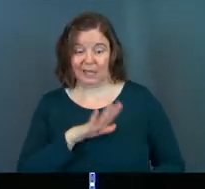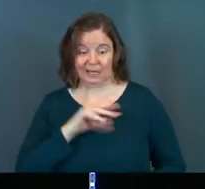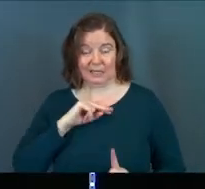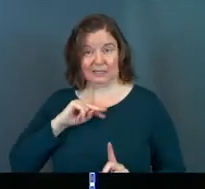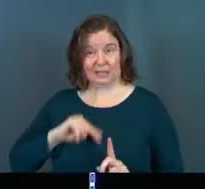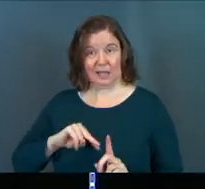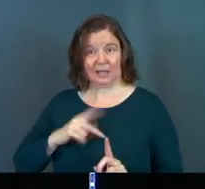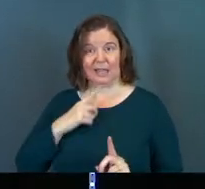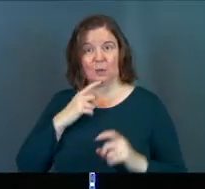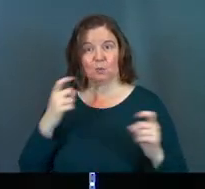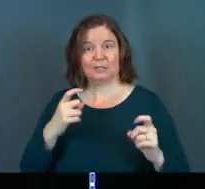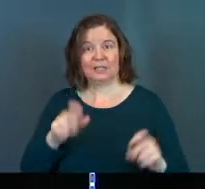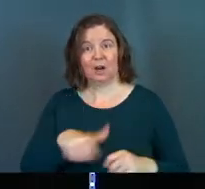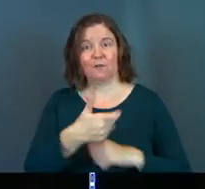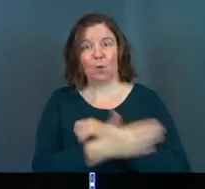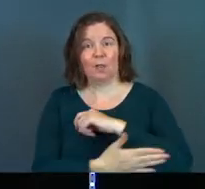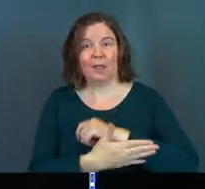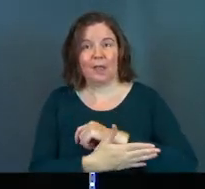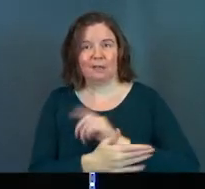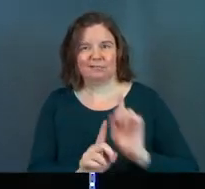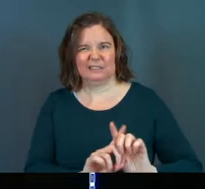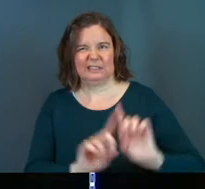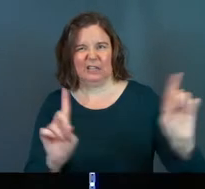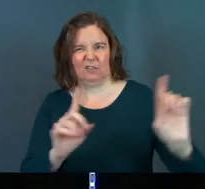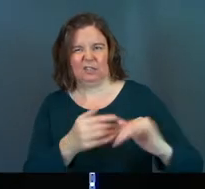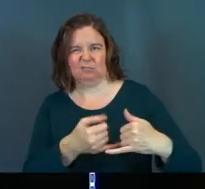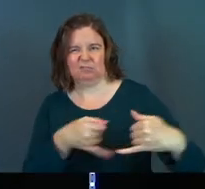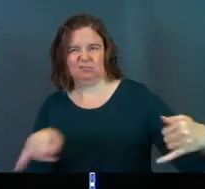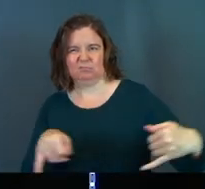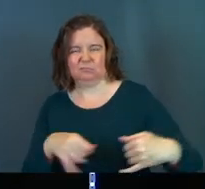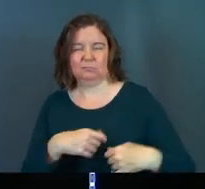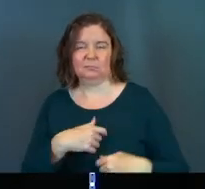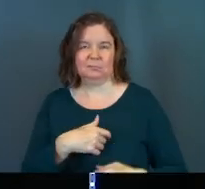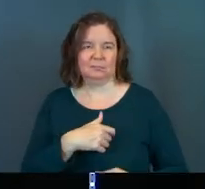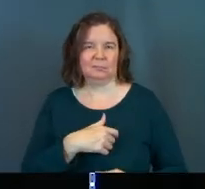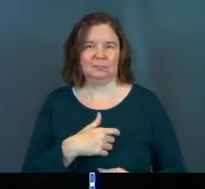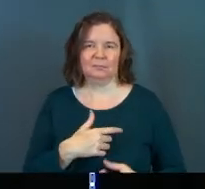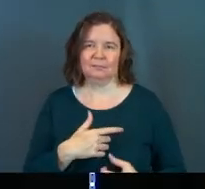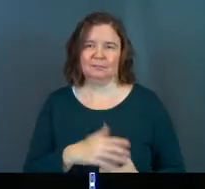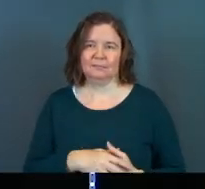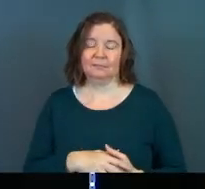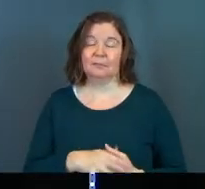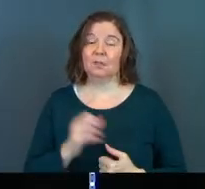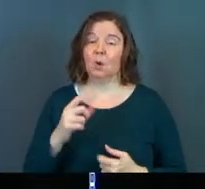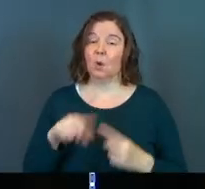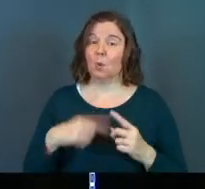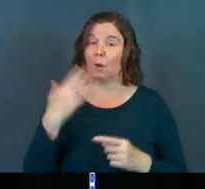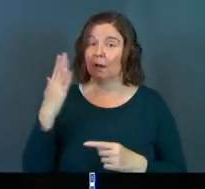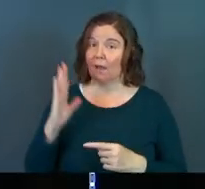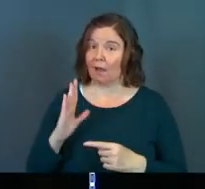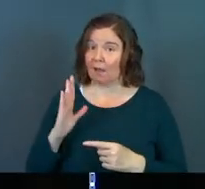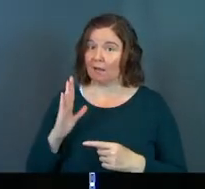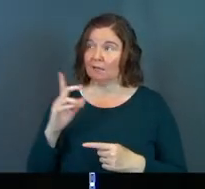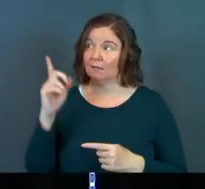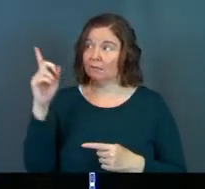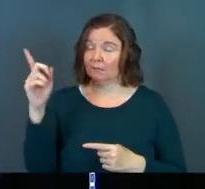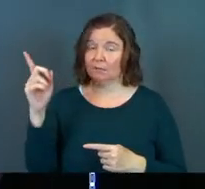his eyes and so many others, sinners in a foreign land. Like we said, they weren't them. So then when God